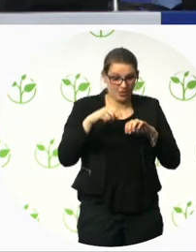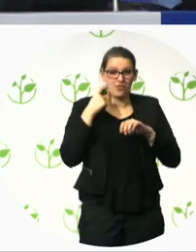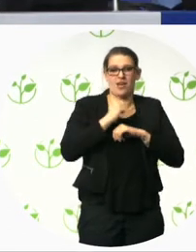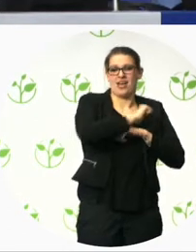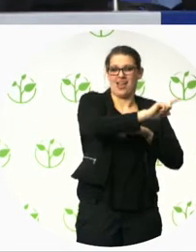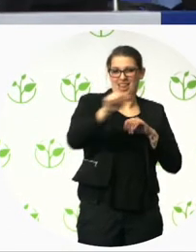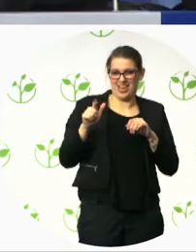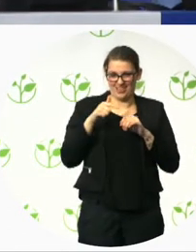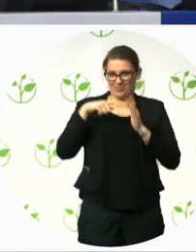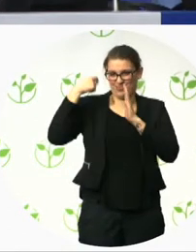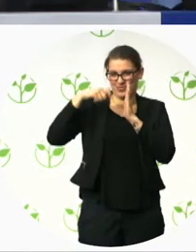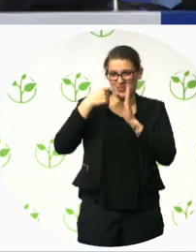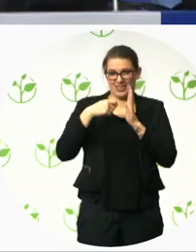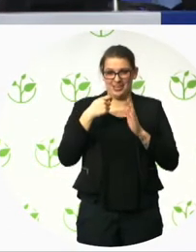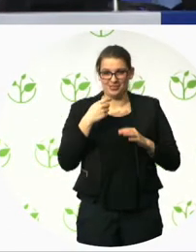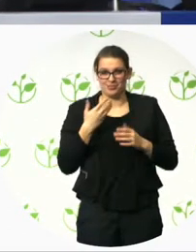people.